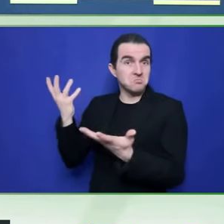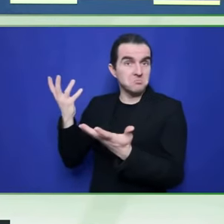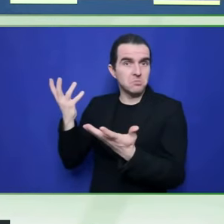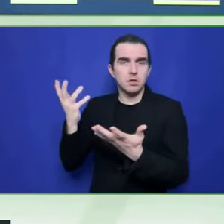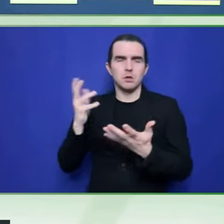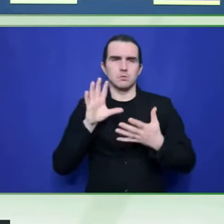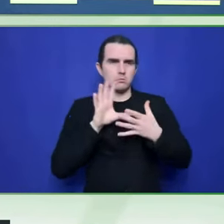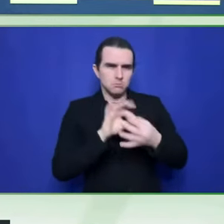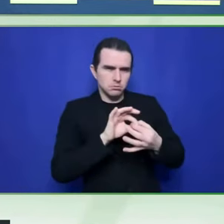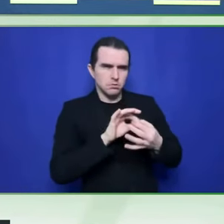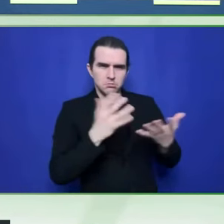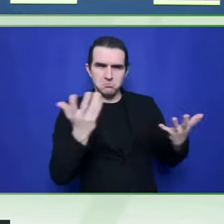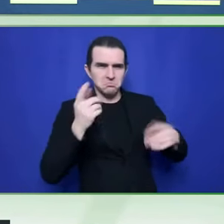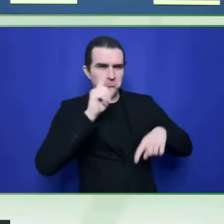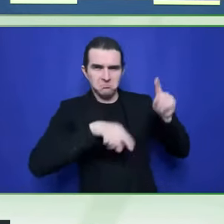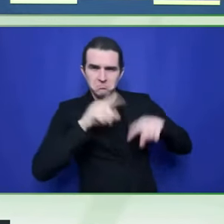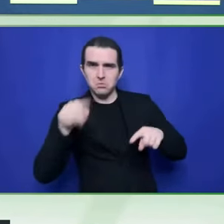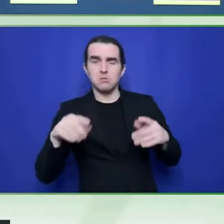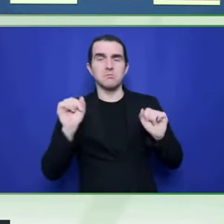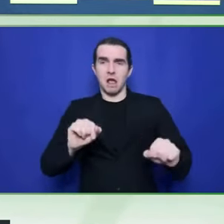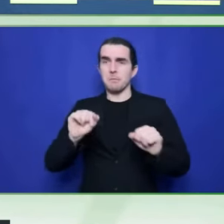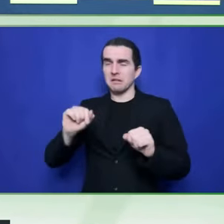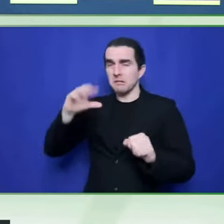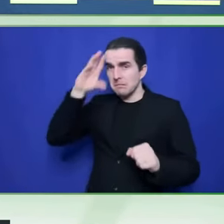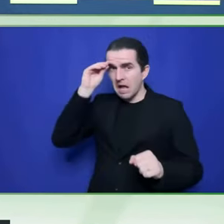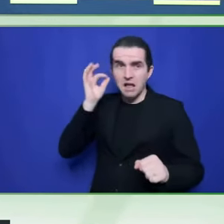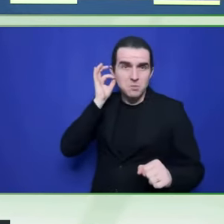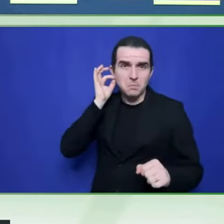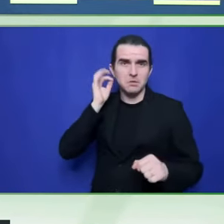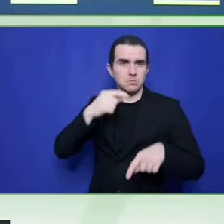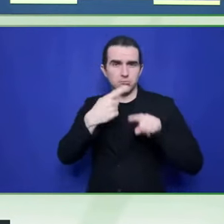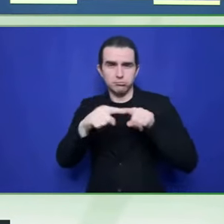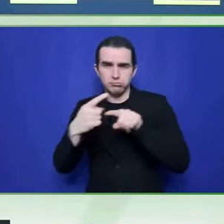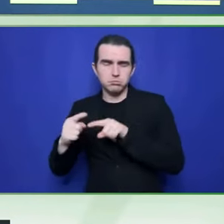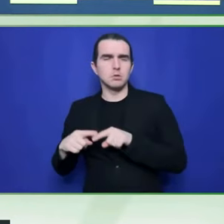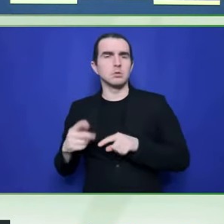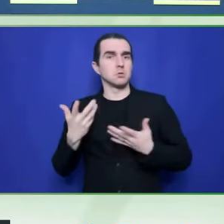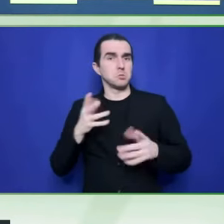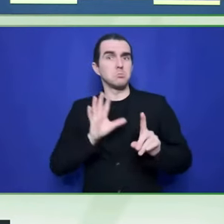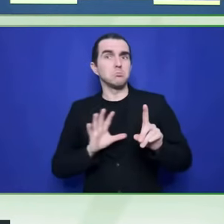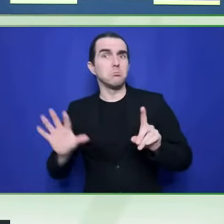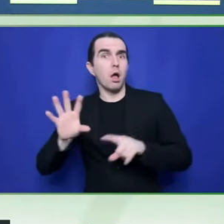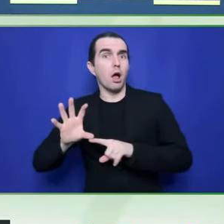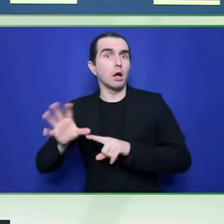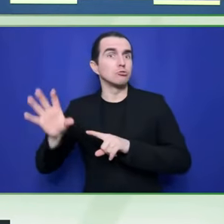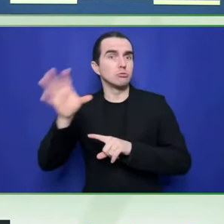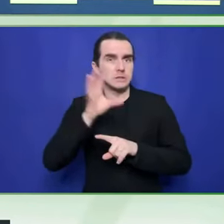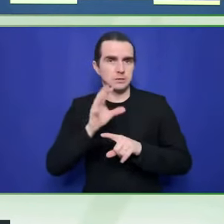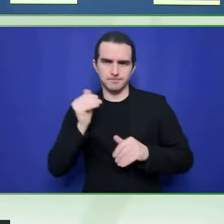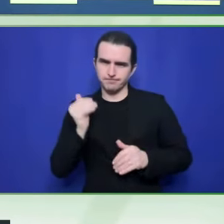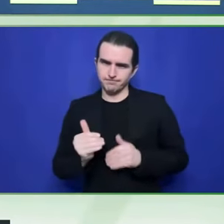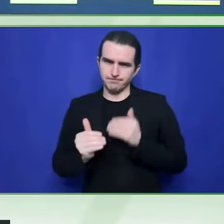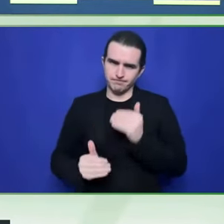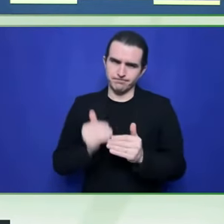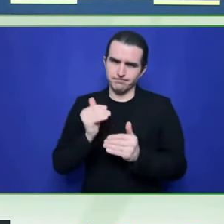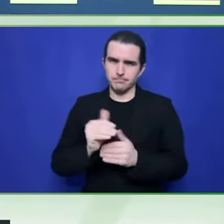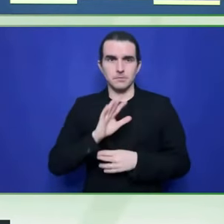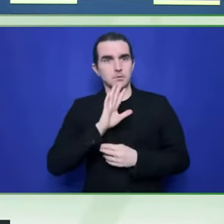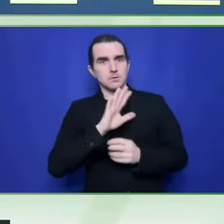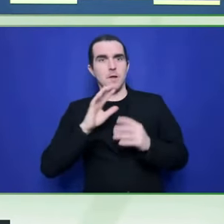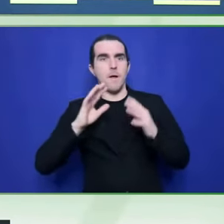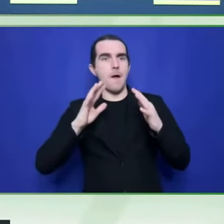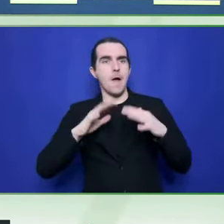possible. Not, I mean, of course, people like to have a, you know, low hanging fruits approach